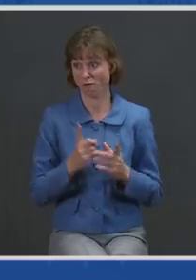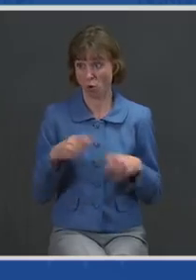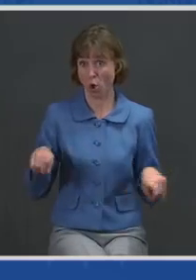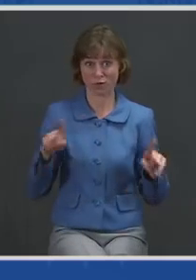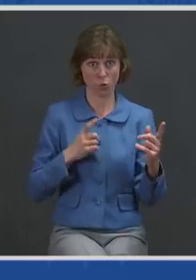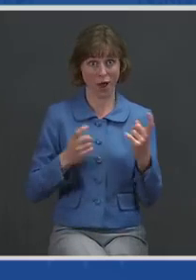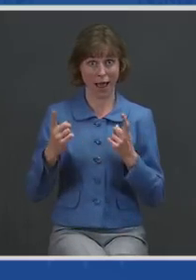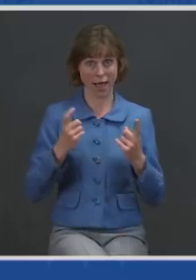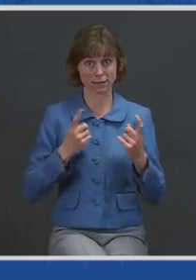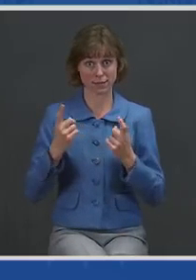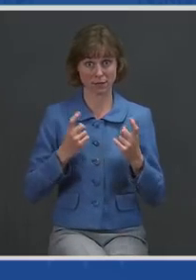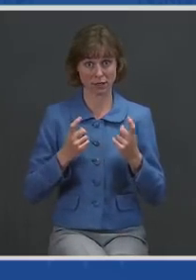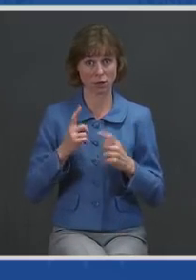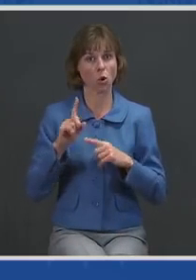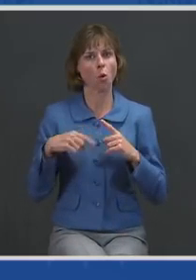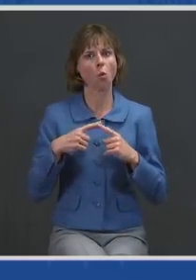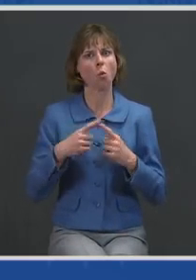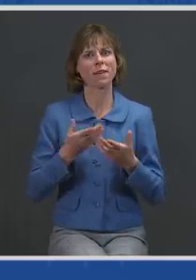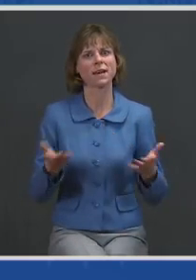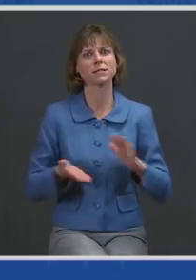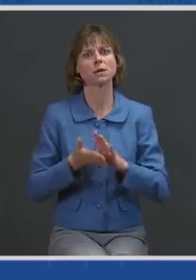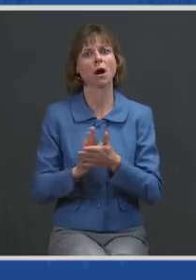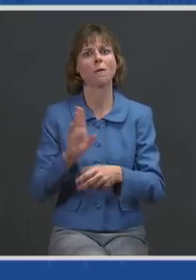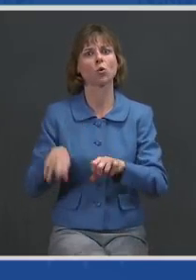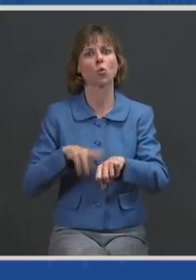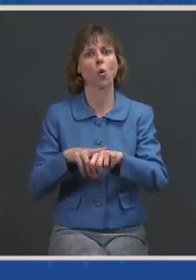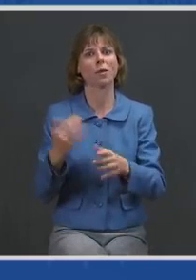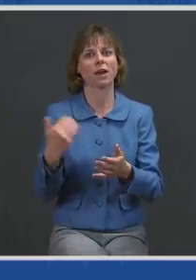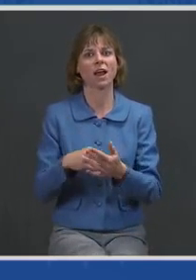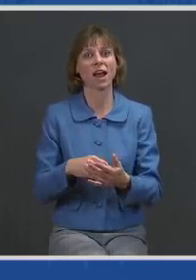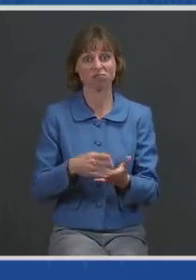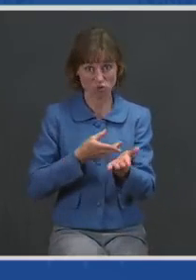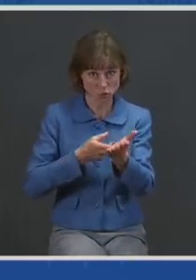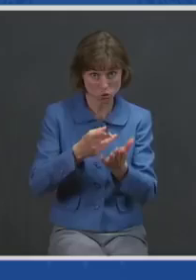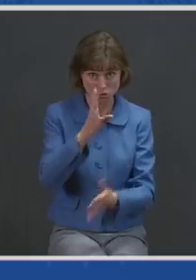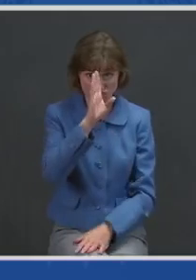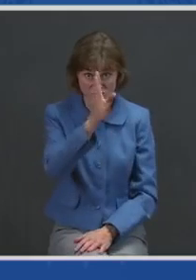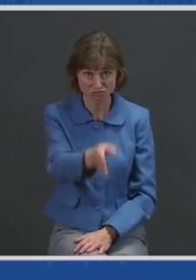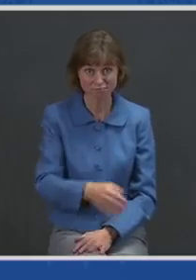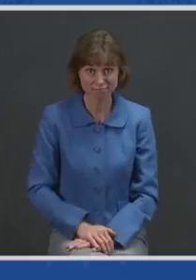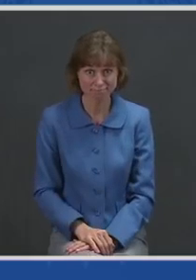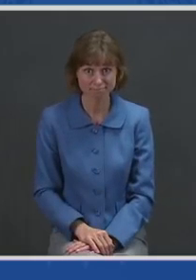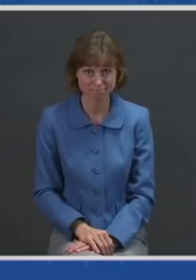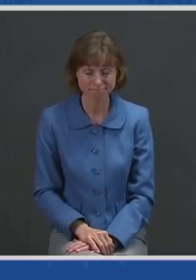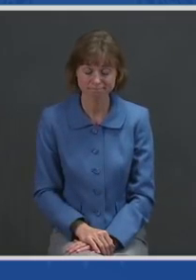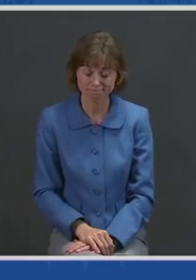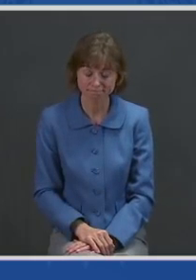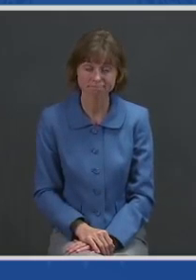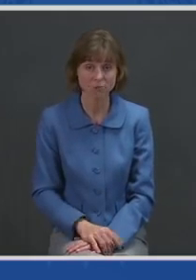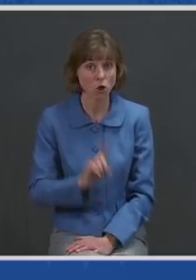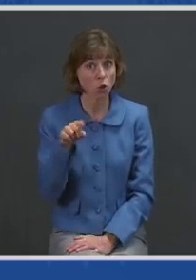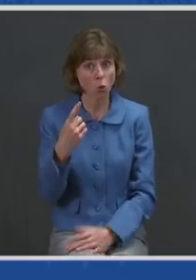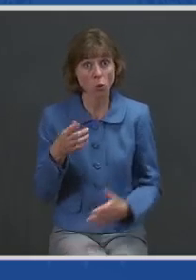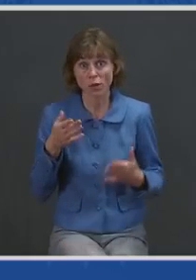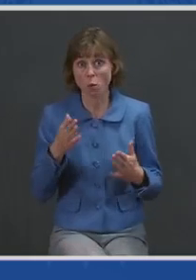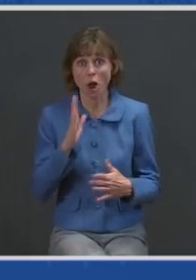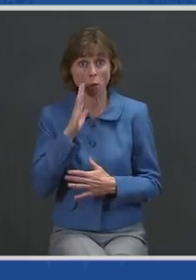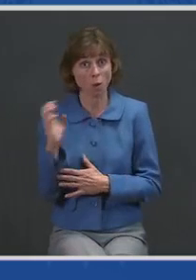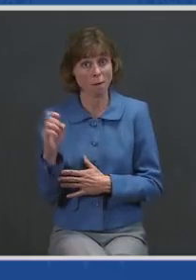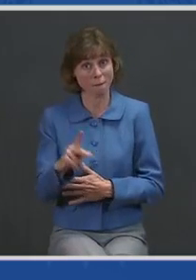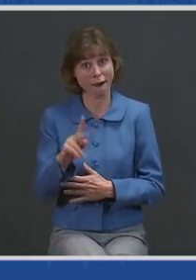when things will get back to normal, here is the truth. The only way to get our lives back,